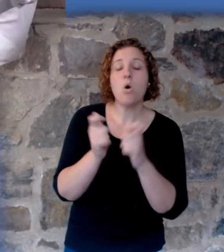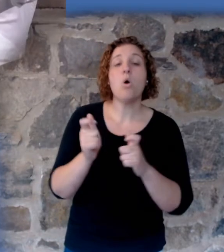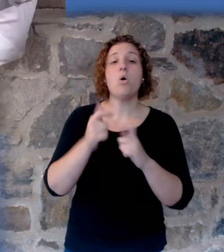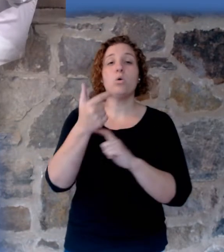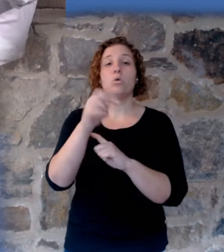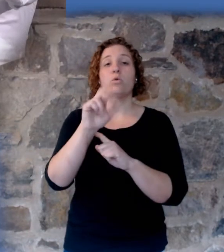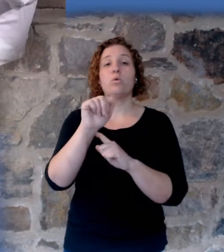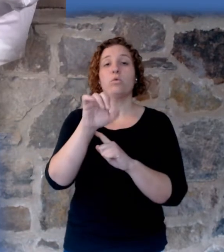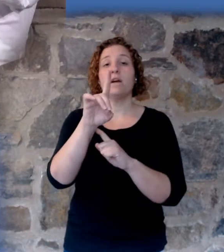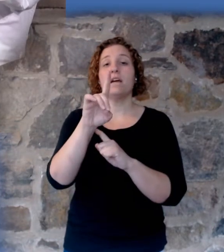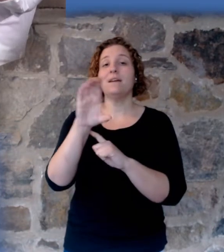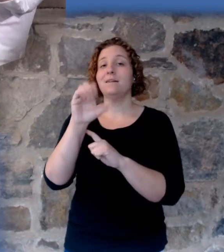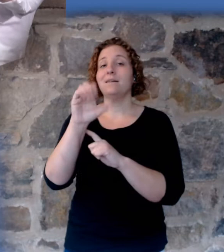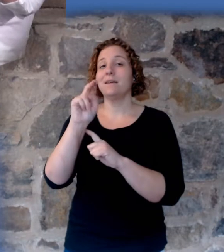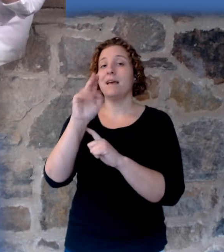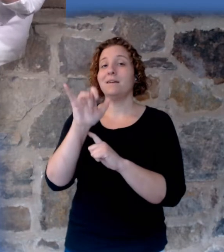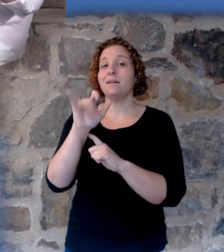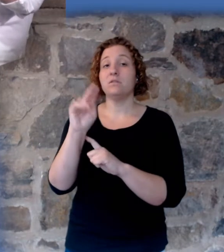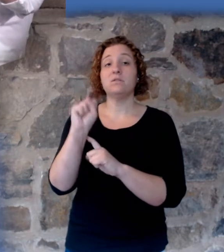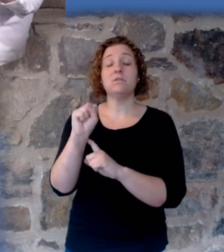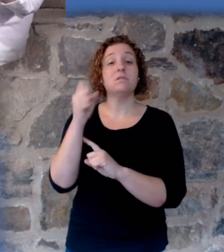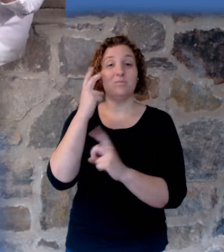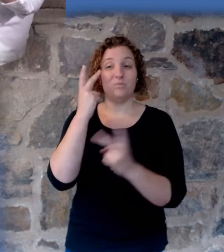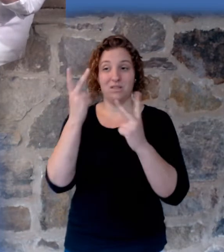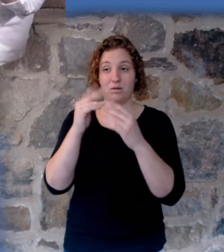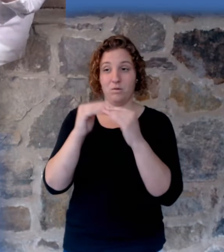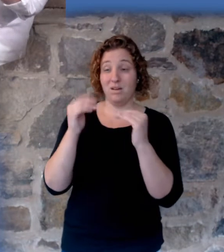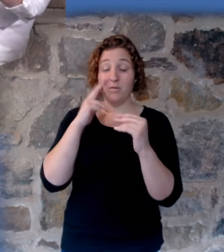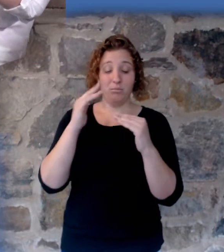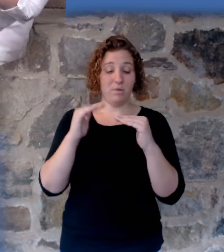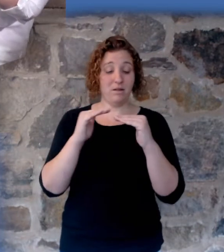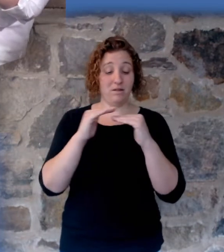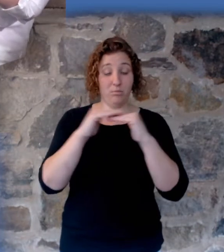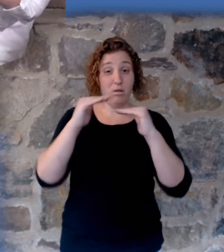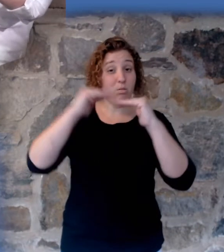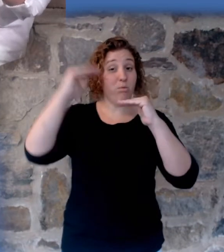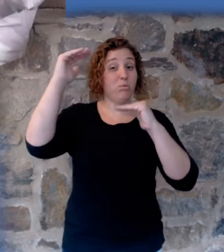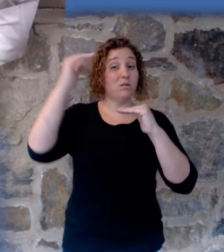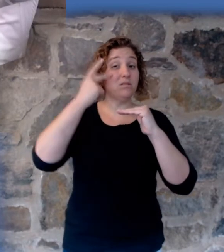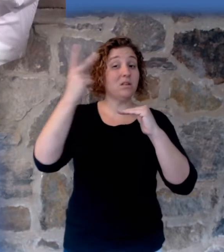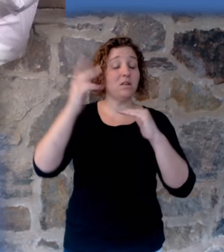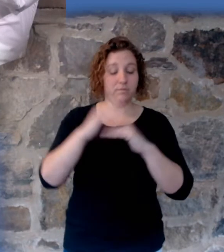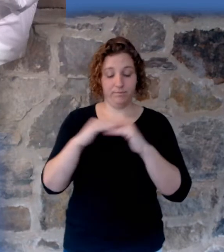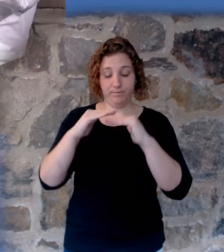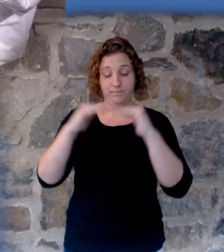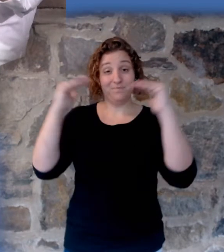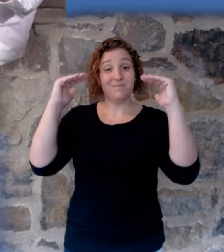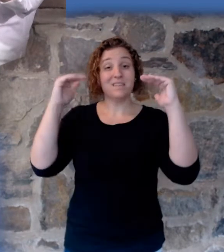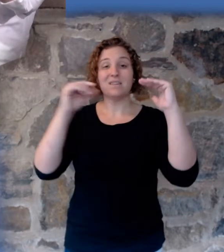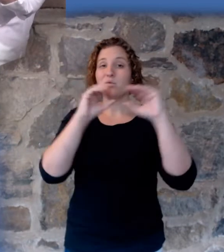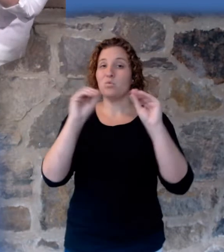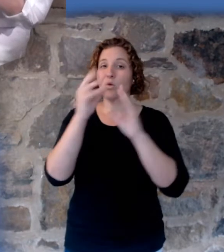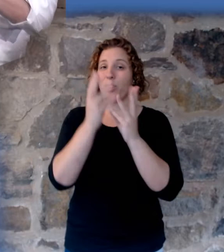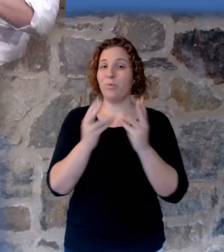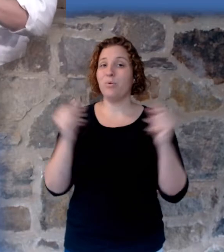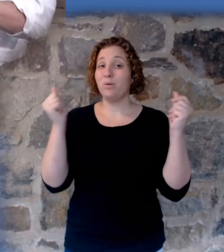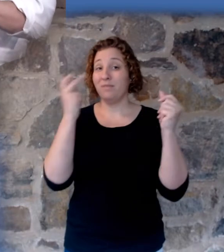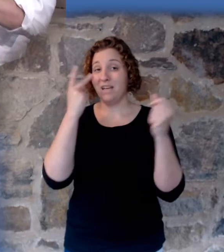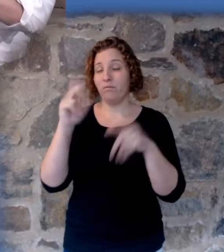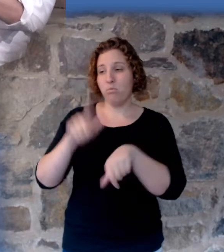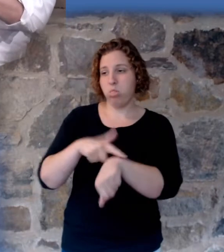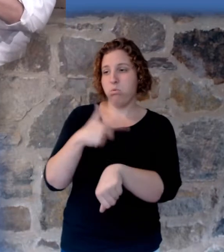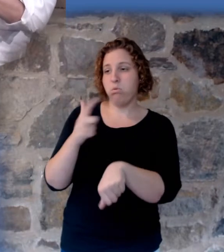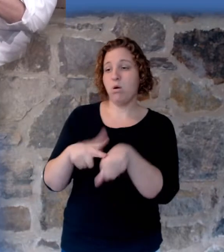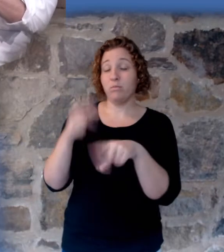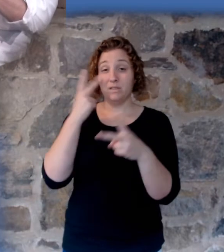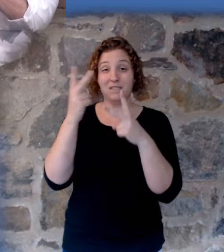In between those layers, there's virtually no erosion. If these layers take millions of years, there should be erosion between them. And in each of